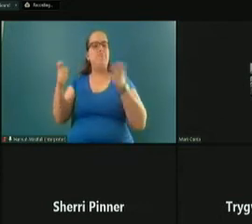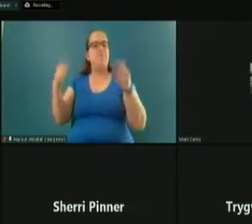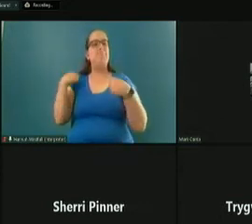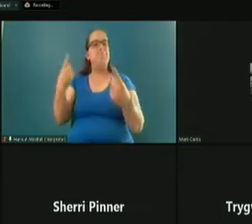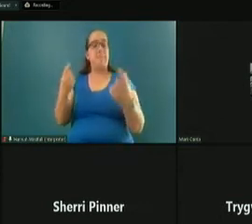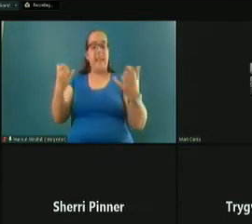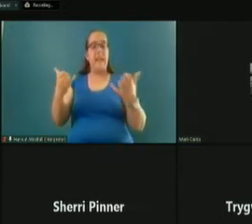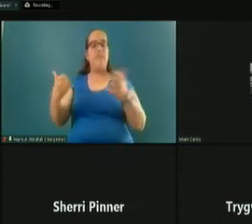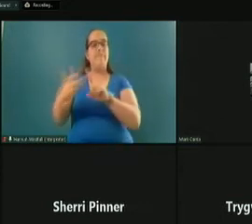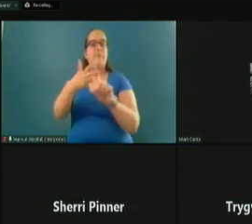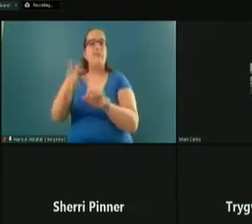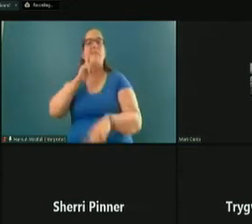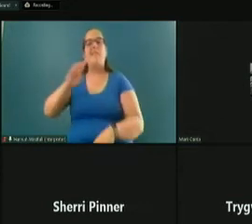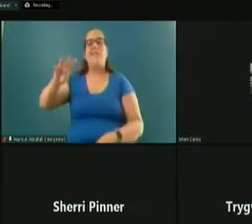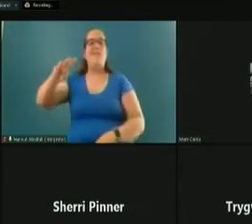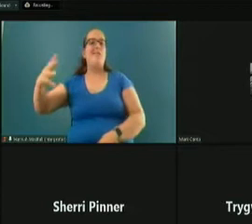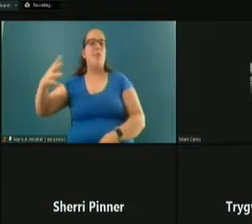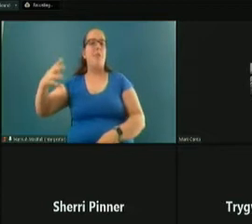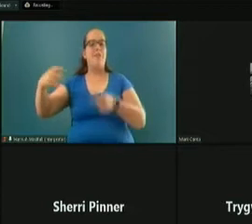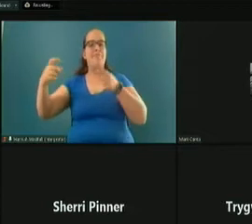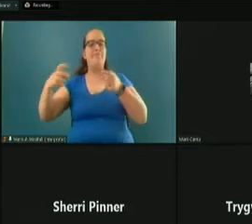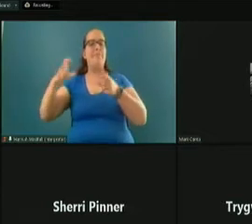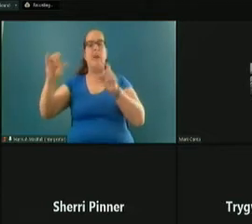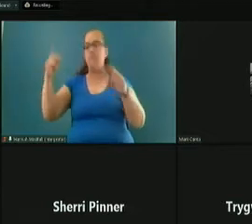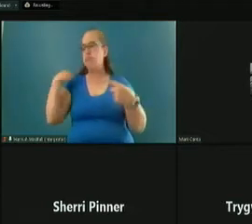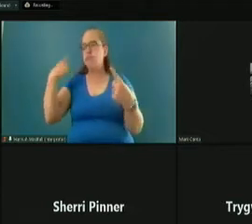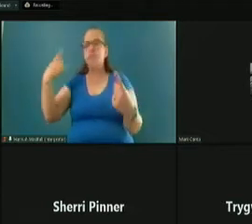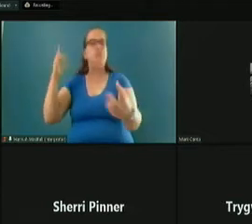are recruiting for the fourth administrator in that long period of time.